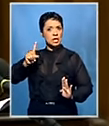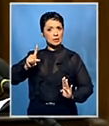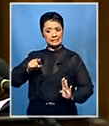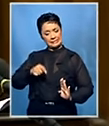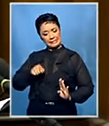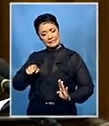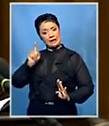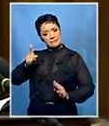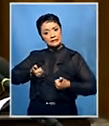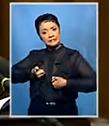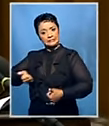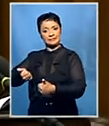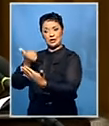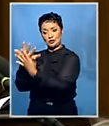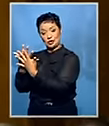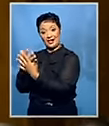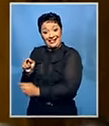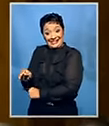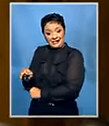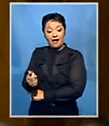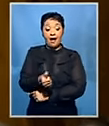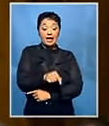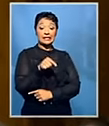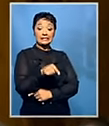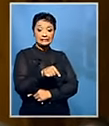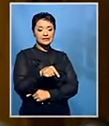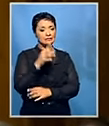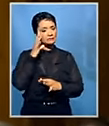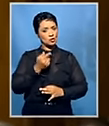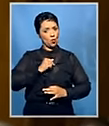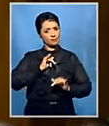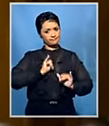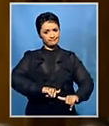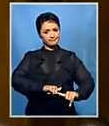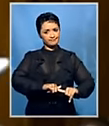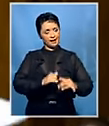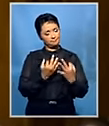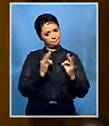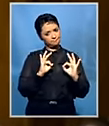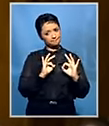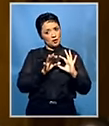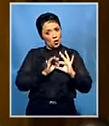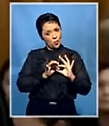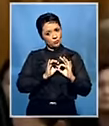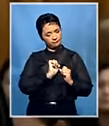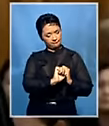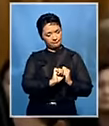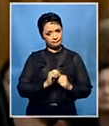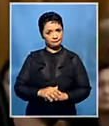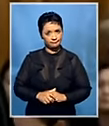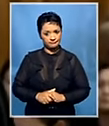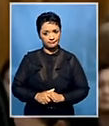Pistorius back in jail for murder and the other to have him remain under house arrest.